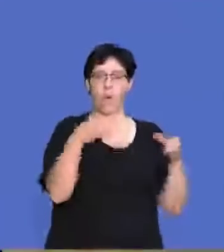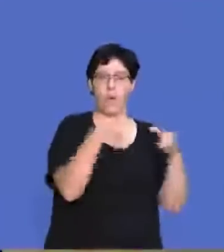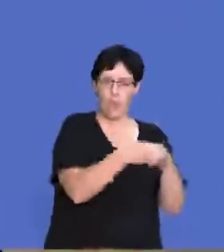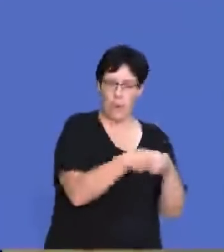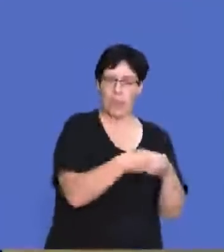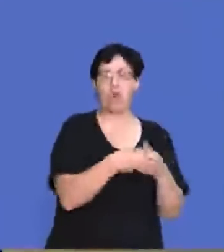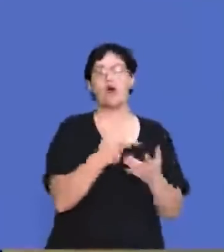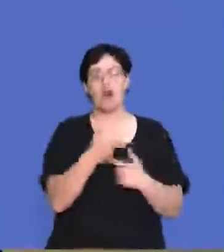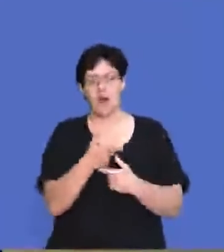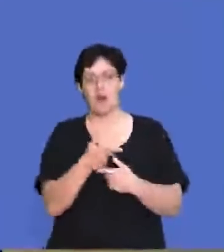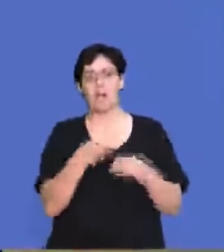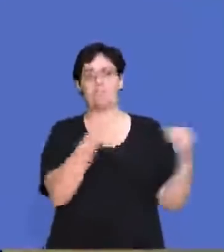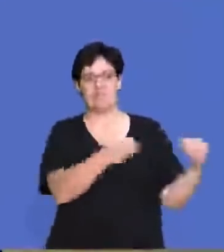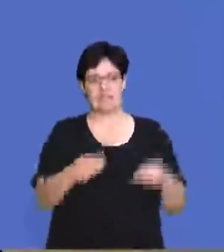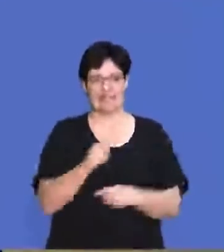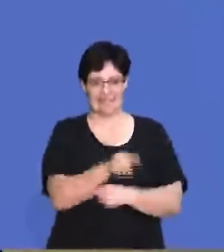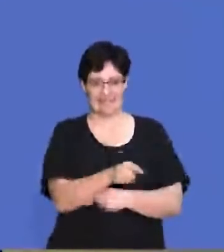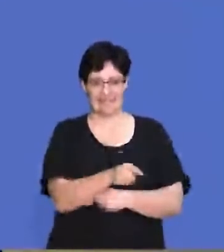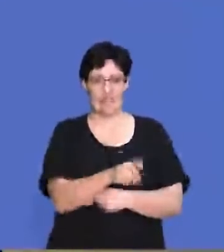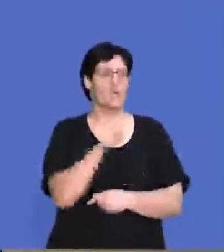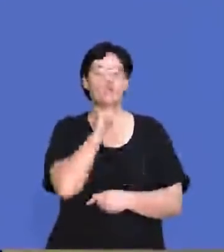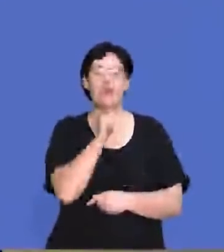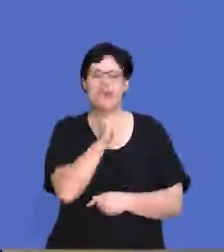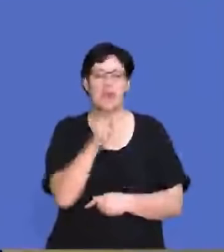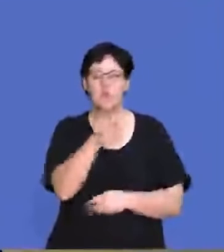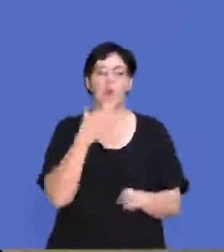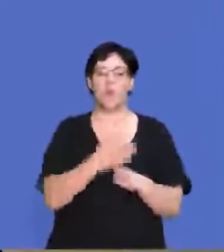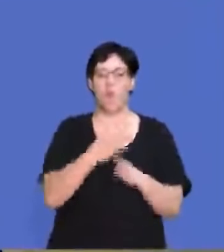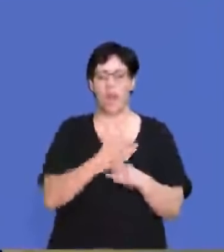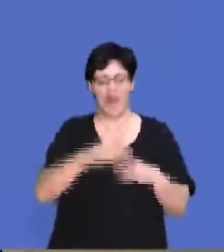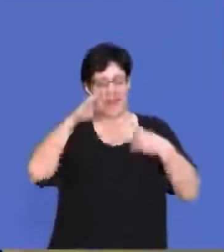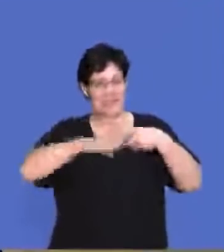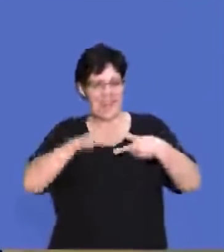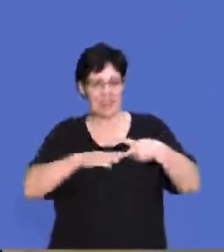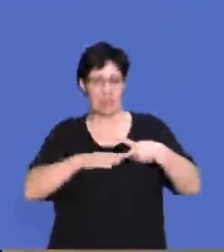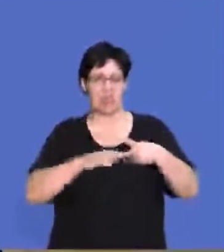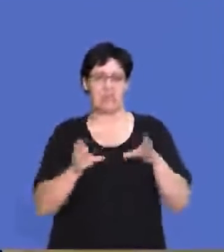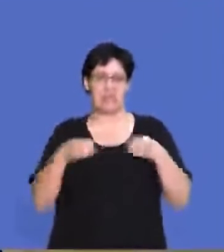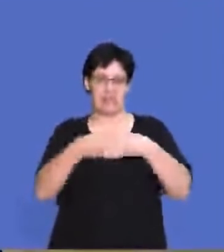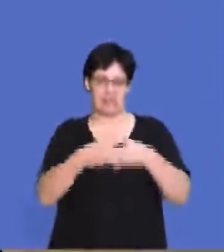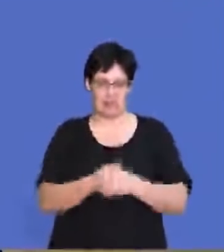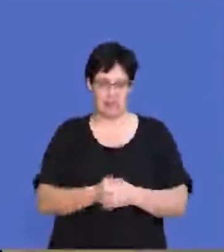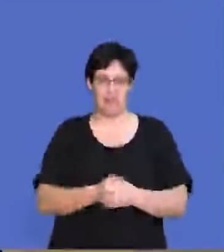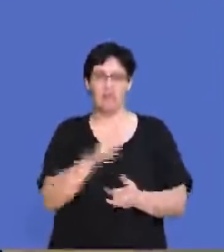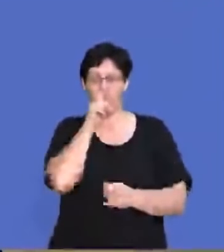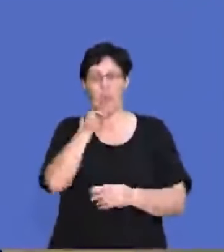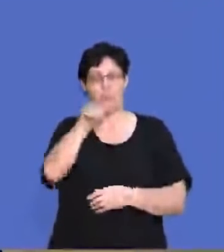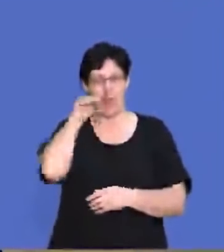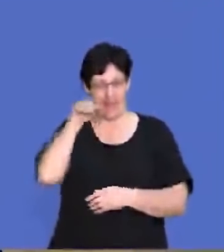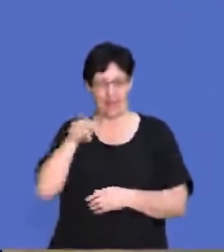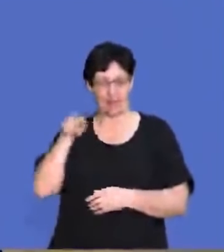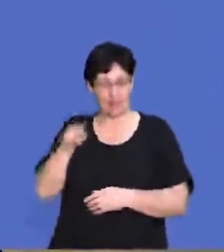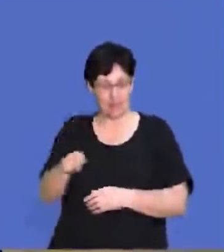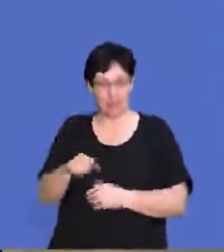environment is still the business itself, despite you operating in the secondary sector. If you look at a bank,